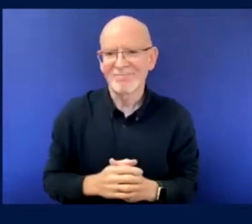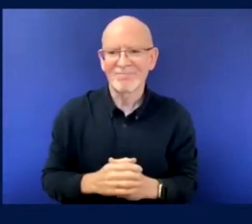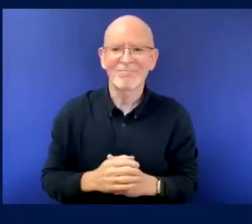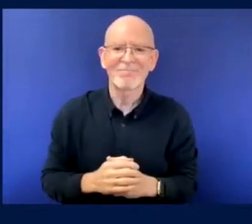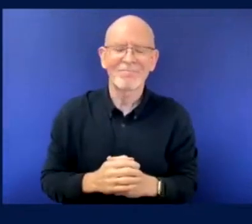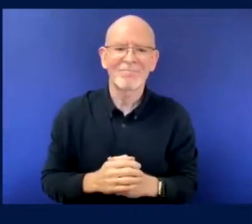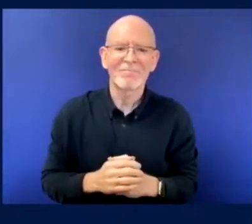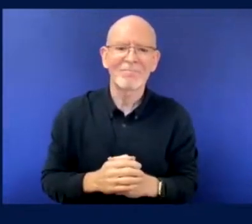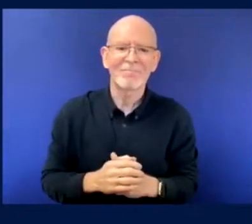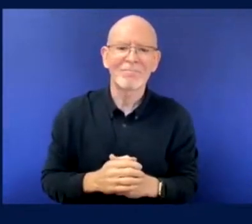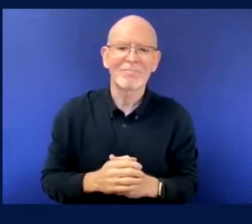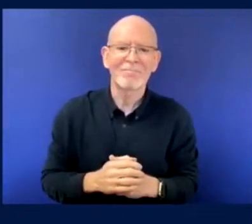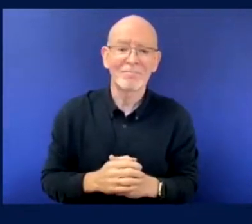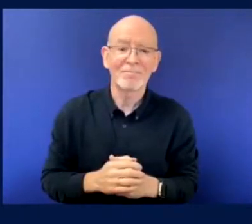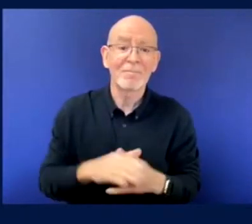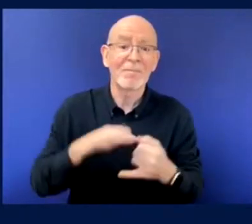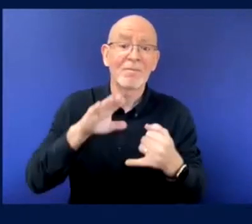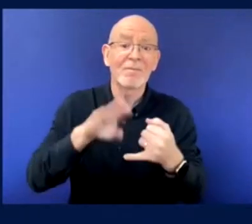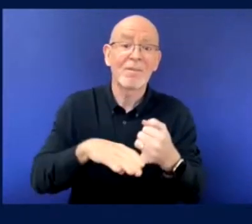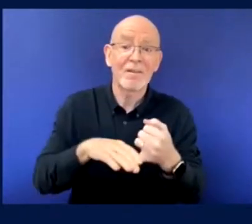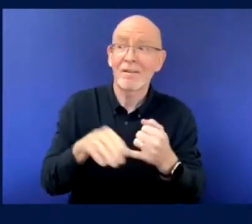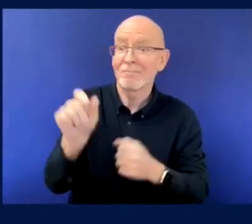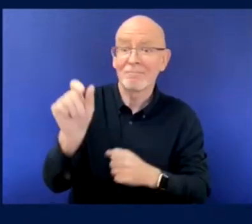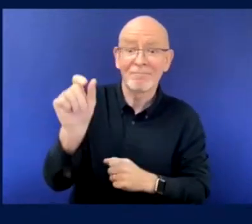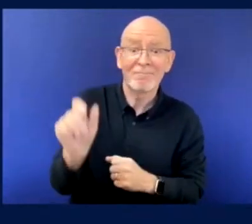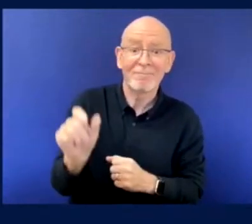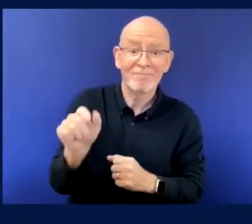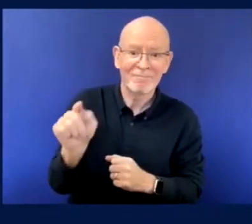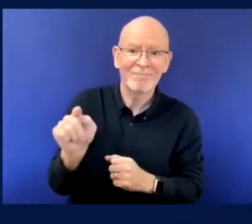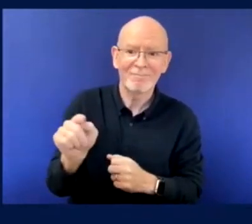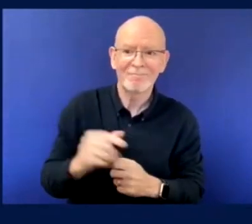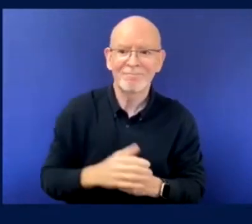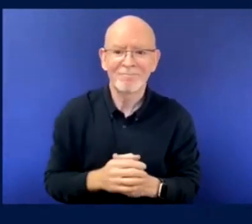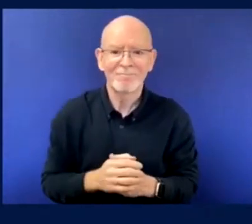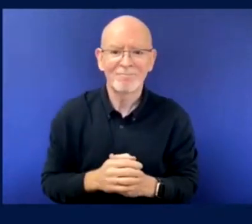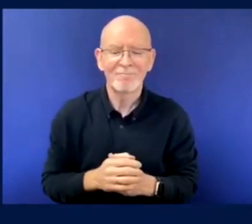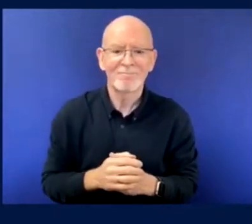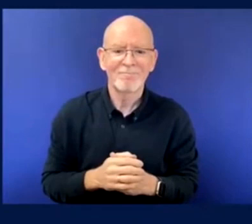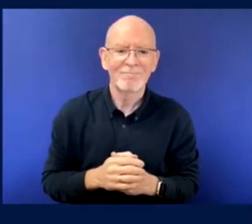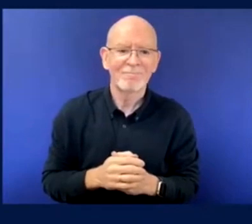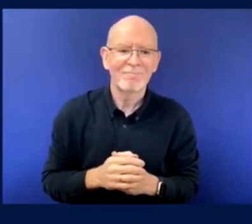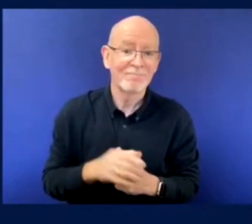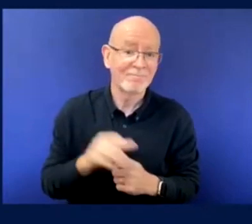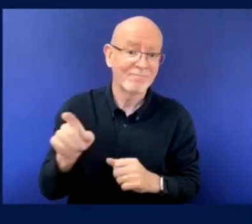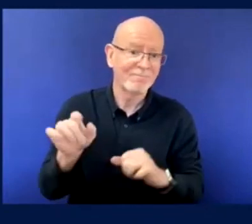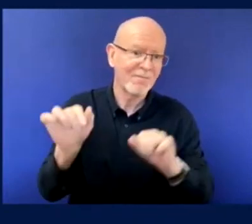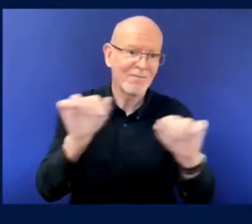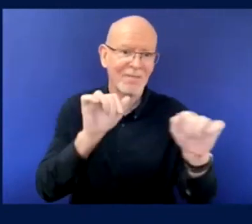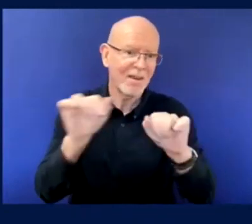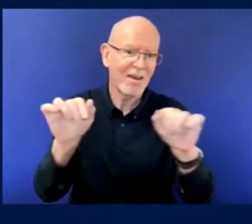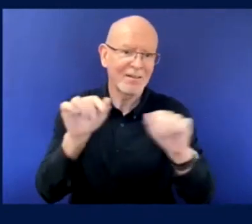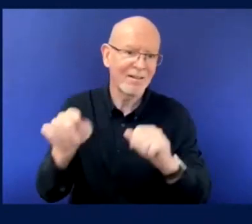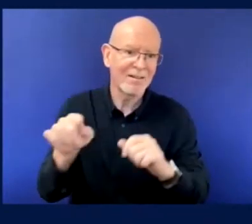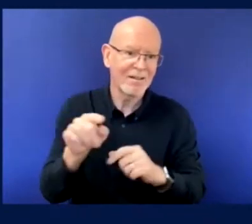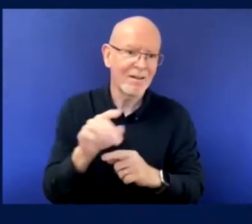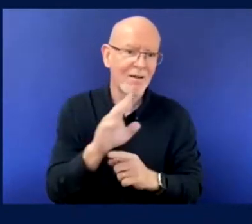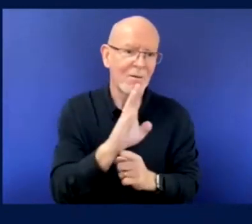That's how long ago it was that I was the, the, the, the, Werder Bremen stadium. Um, similar question.